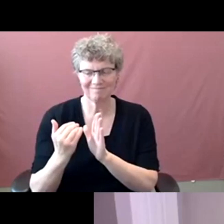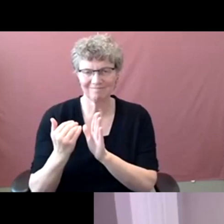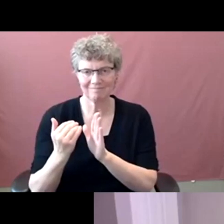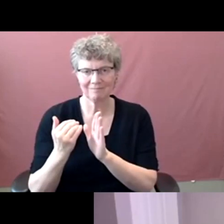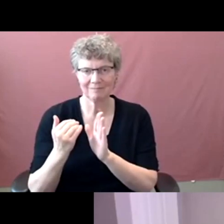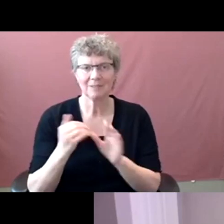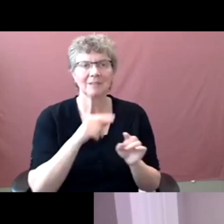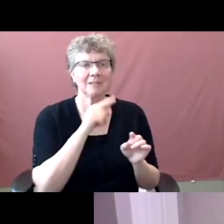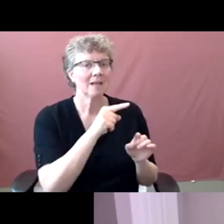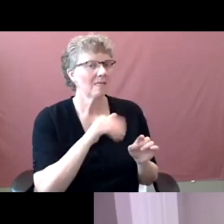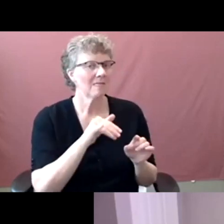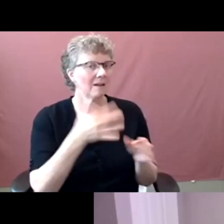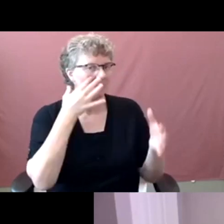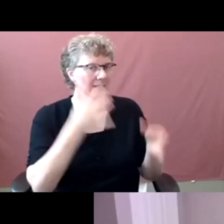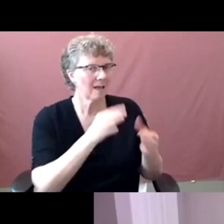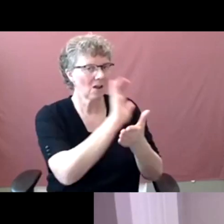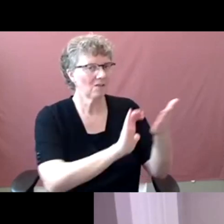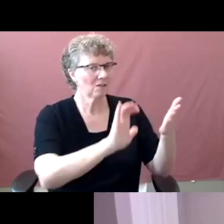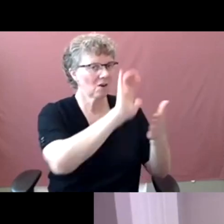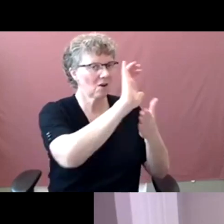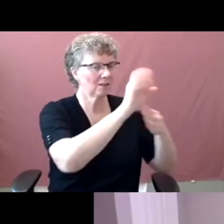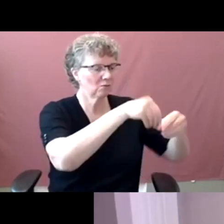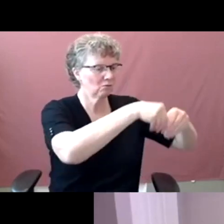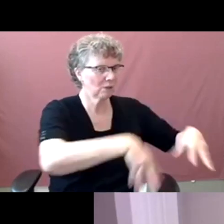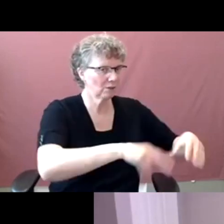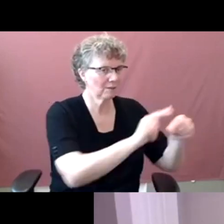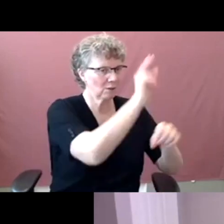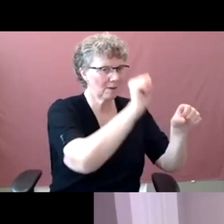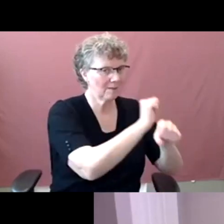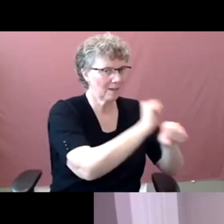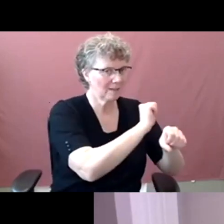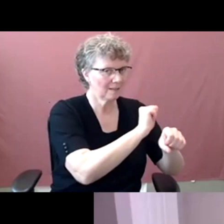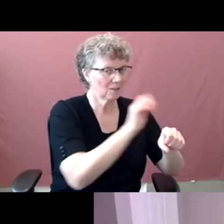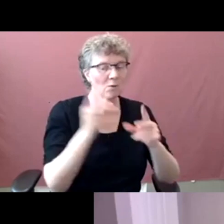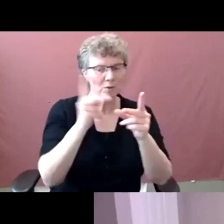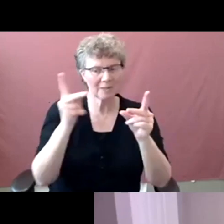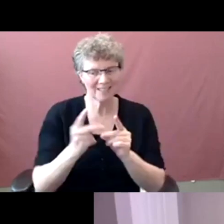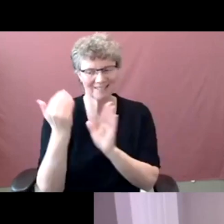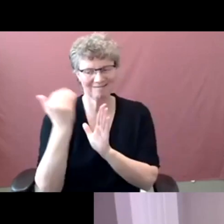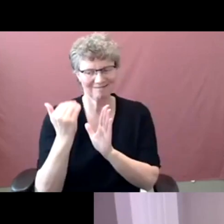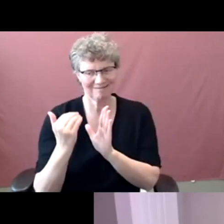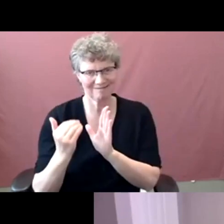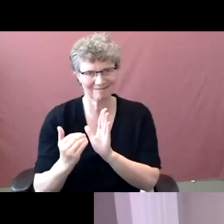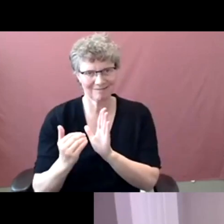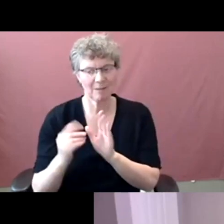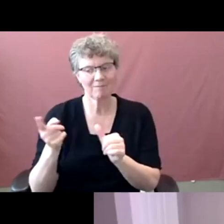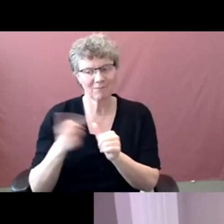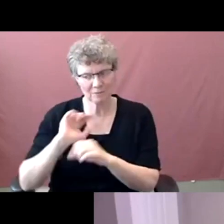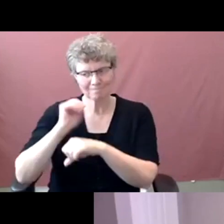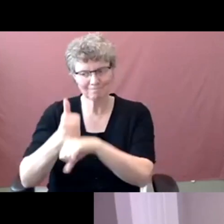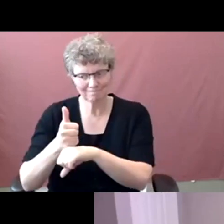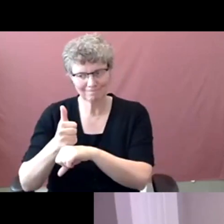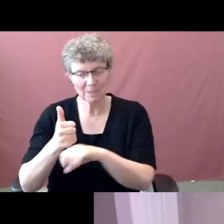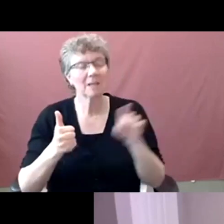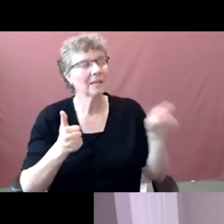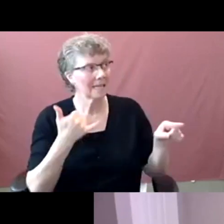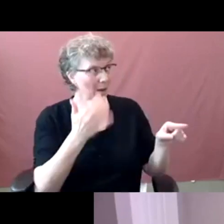they were, they were drafted in the absence of that. Um, and now we're introducing the college structure and we have to redraft them with that in